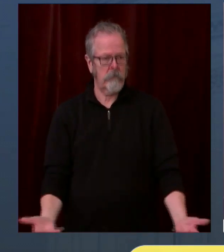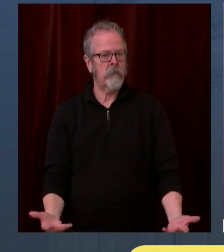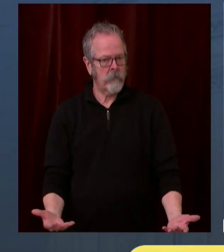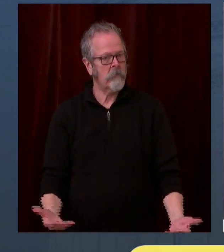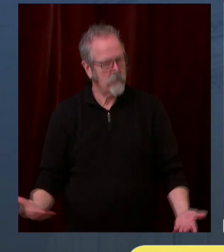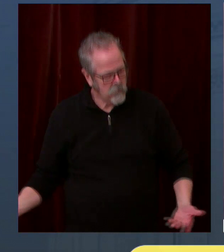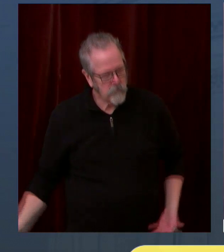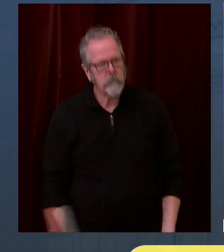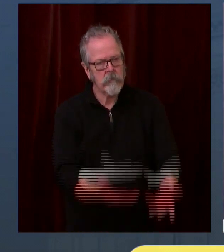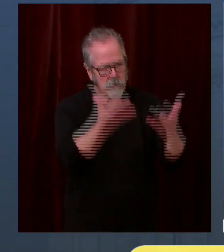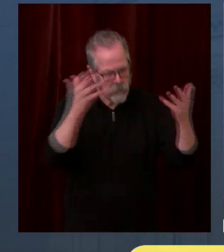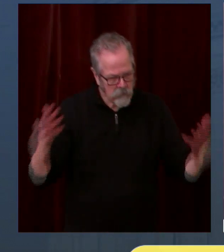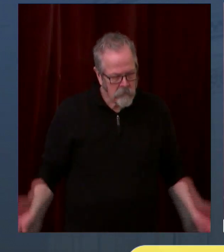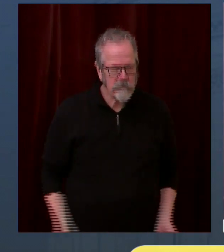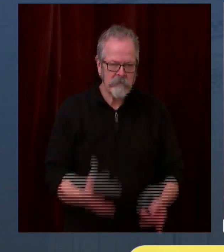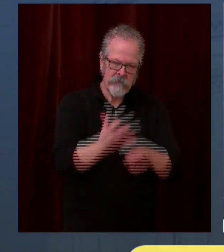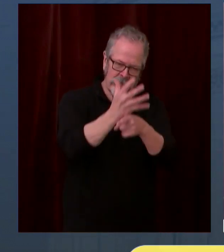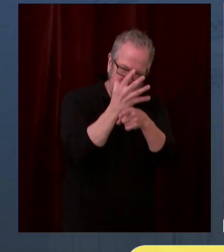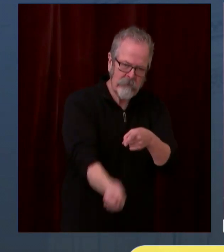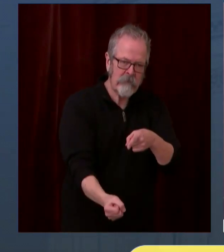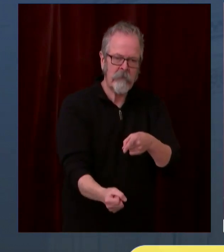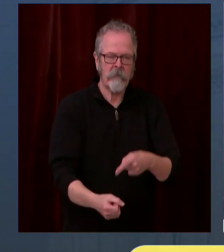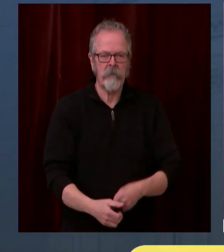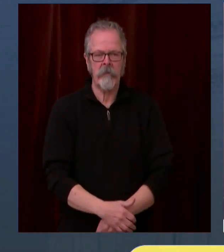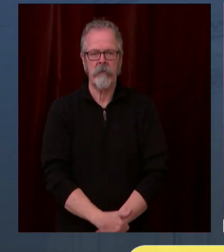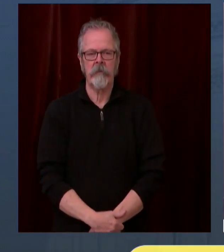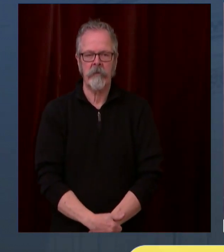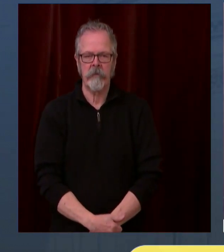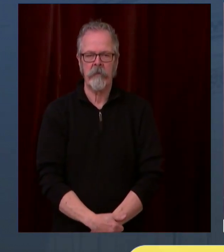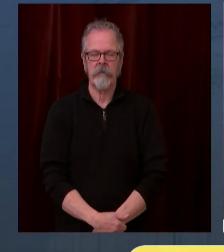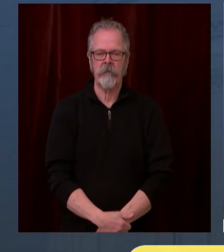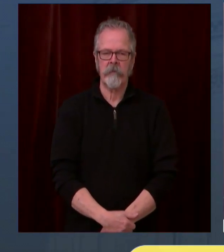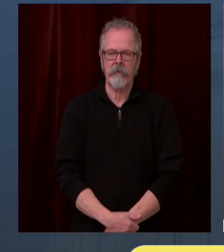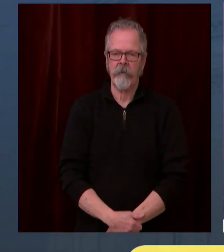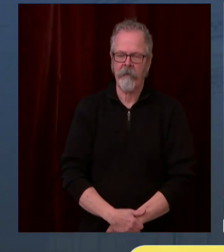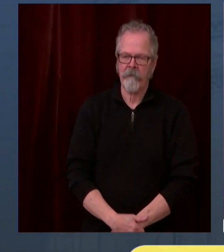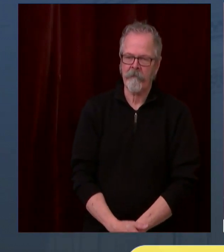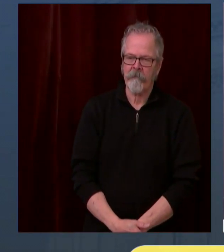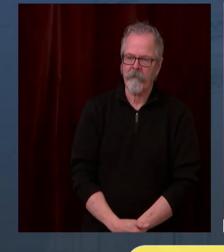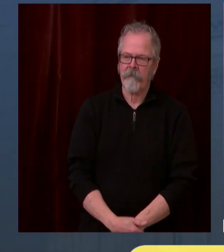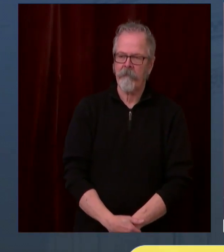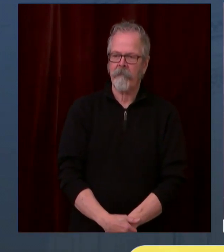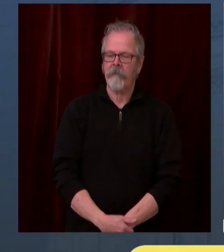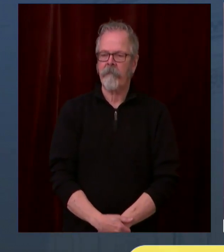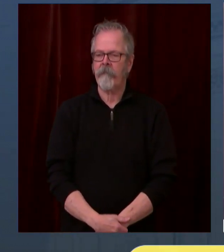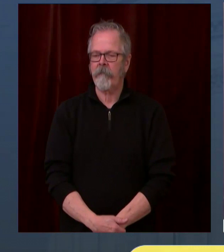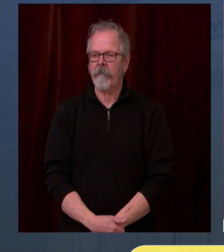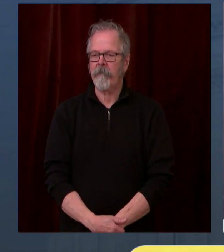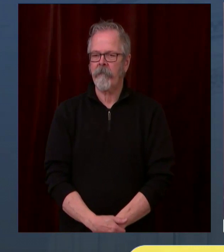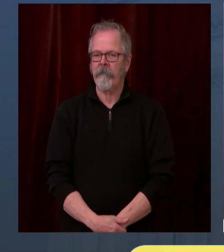who are the most likely to have an adverse outcome, which is why we have this scheme.